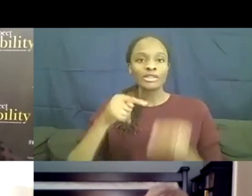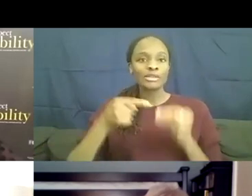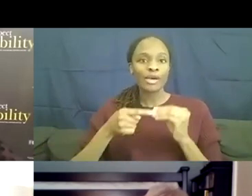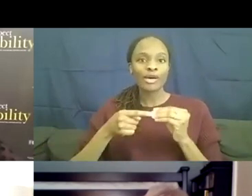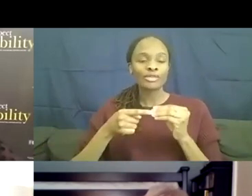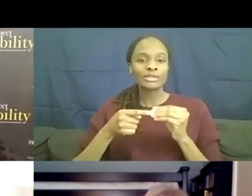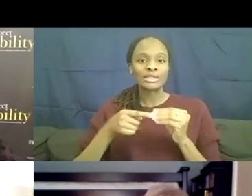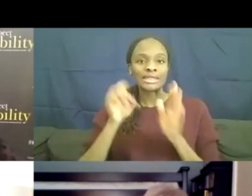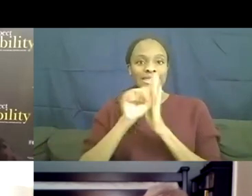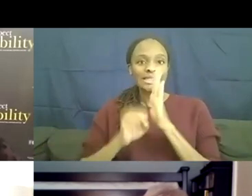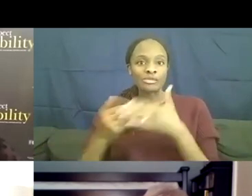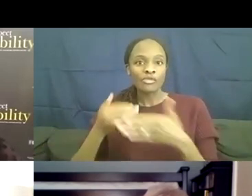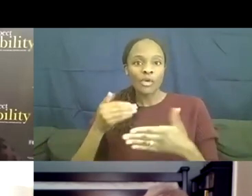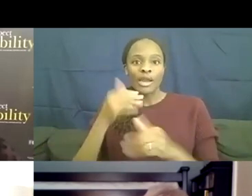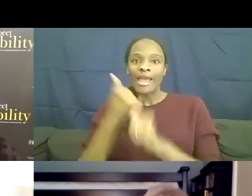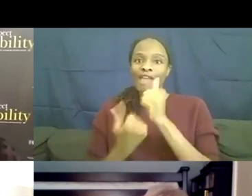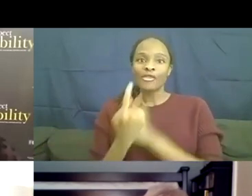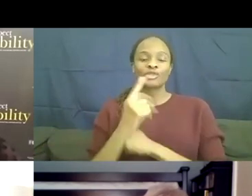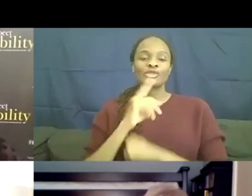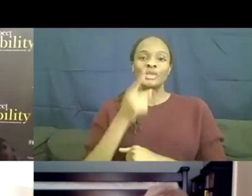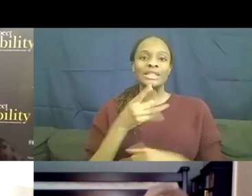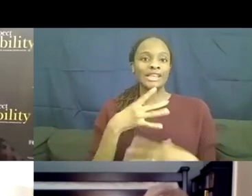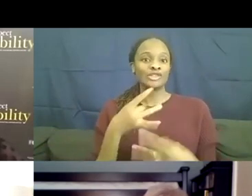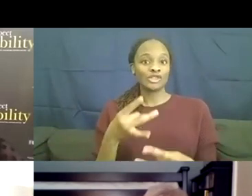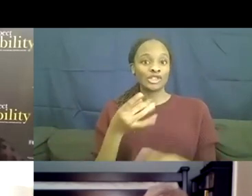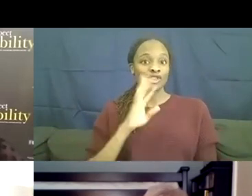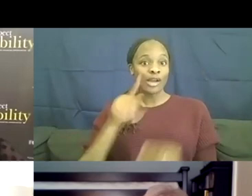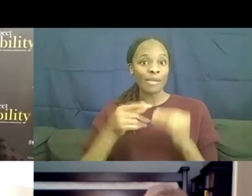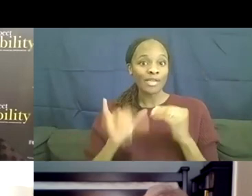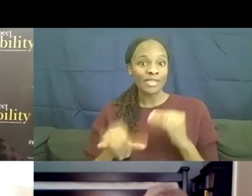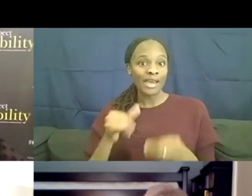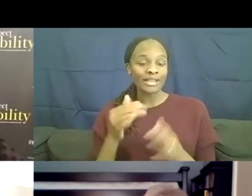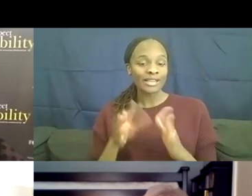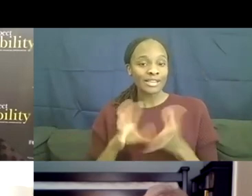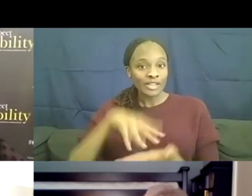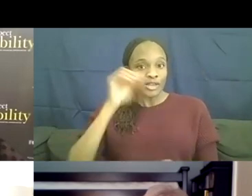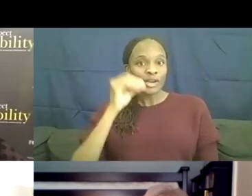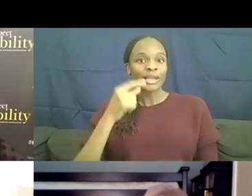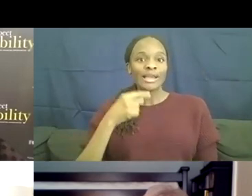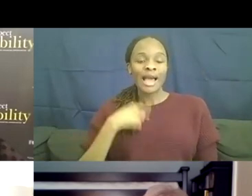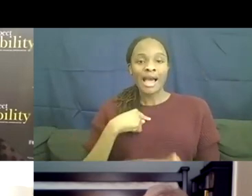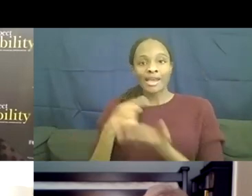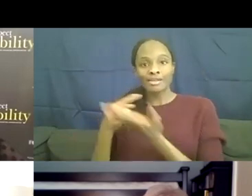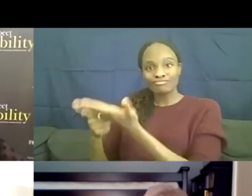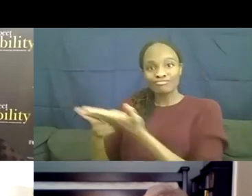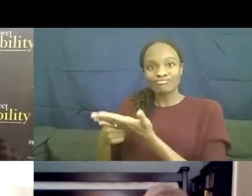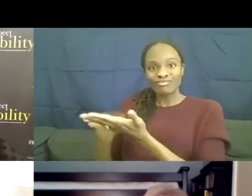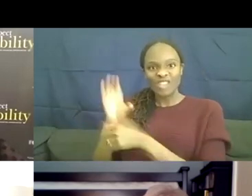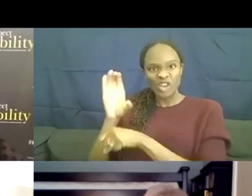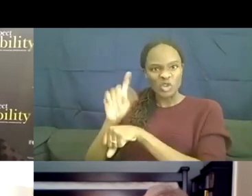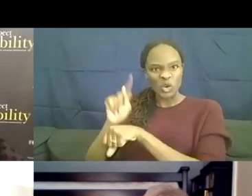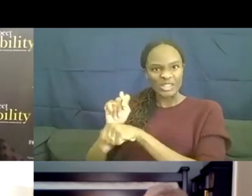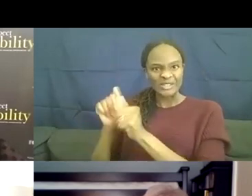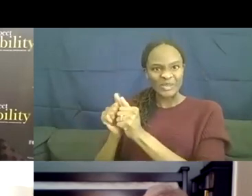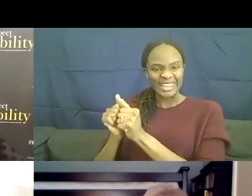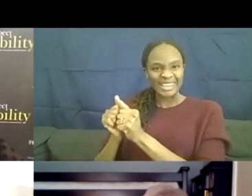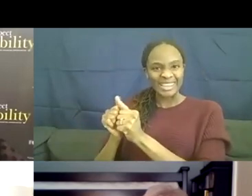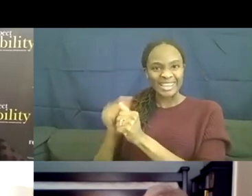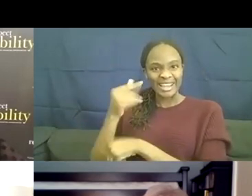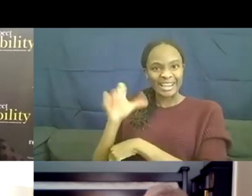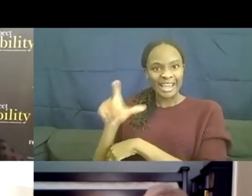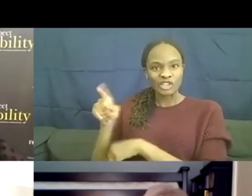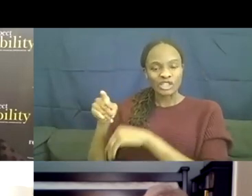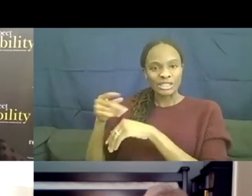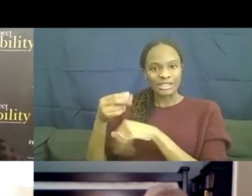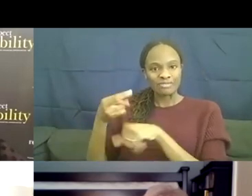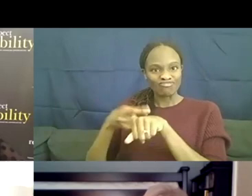and everyone was really interested in talking about it and learning. So I consulted Gail, who was then able to direct me to an expert in the